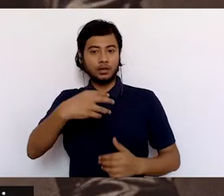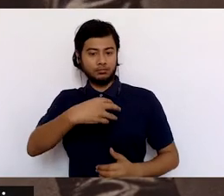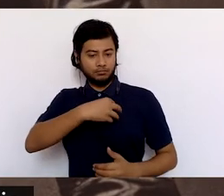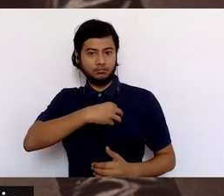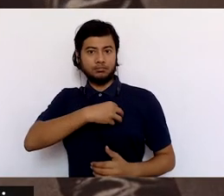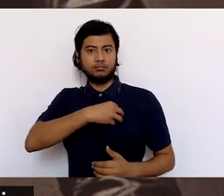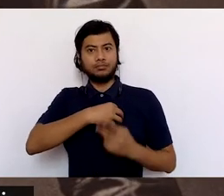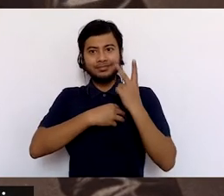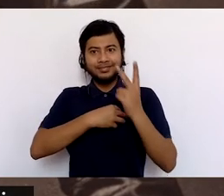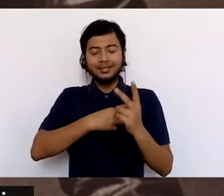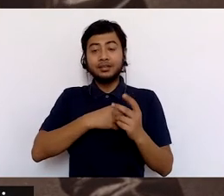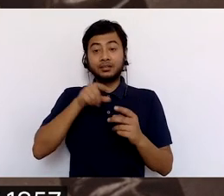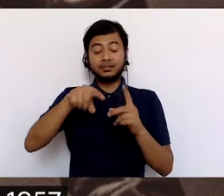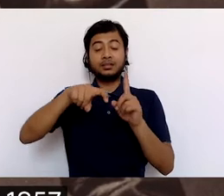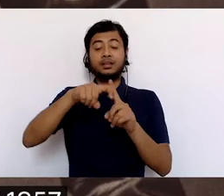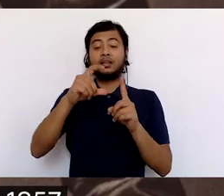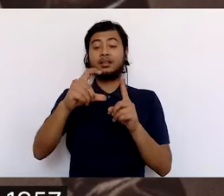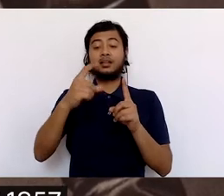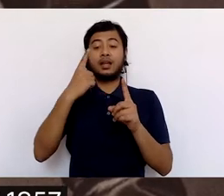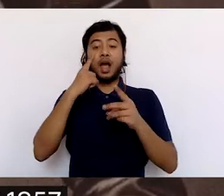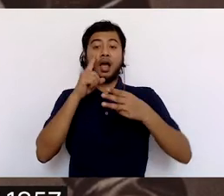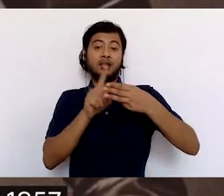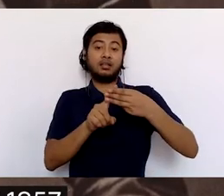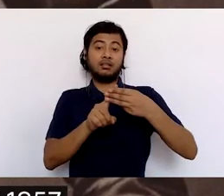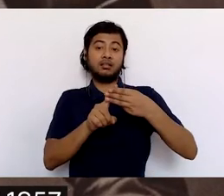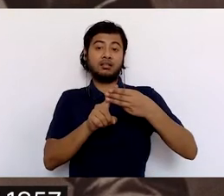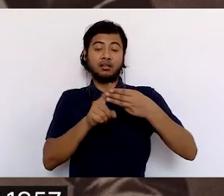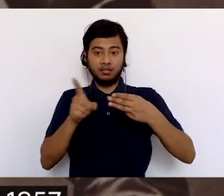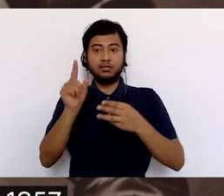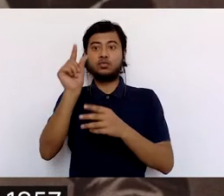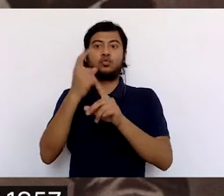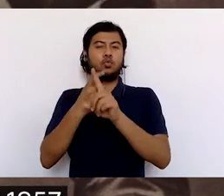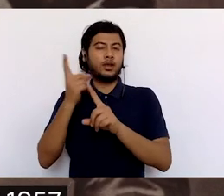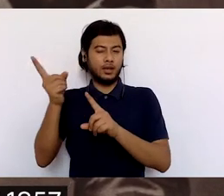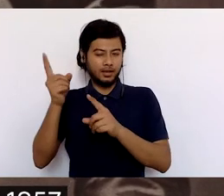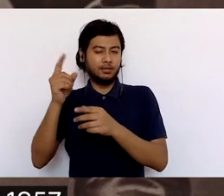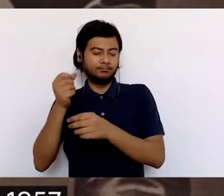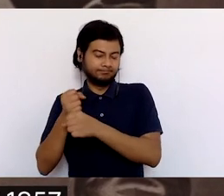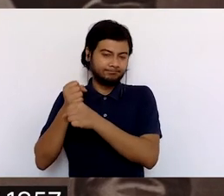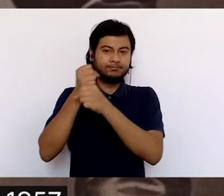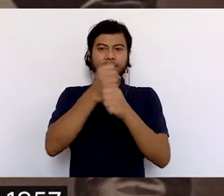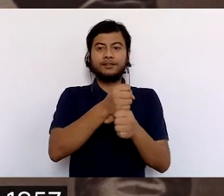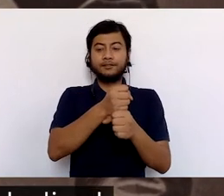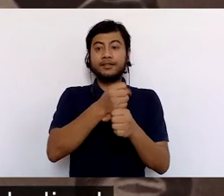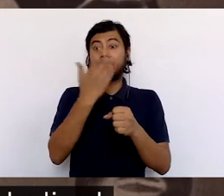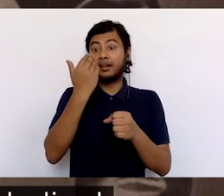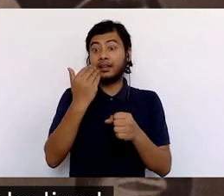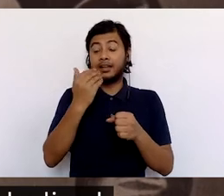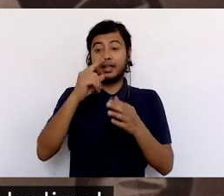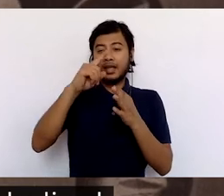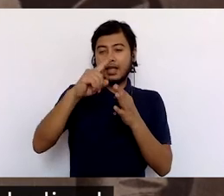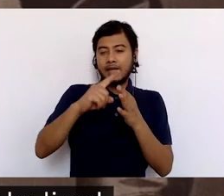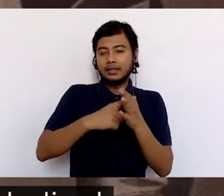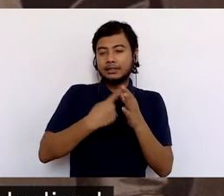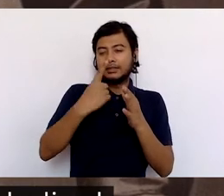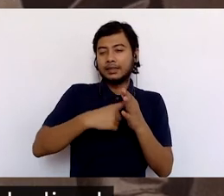of the Order of the Star of India, instituted in 1861 in the aftermath of the uprising of 1857, which reminds us